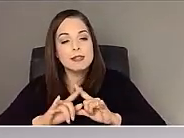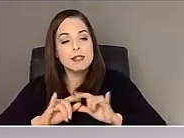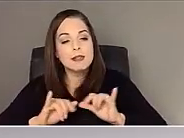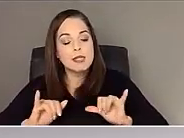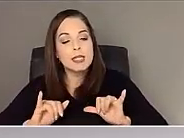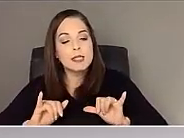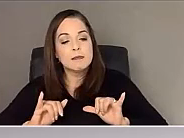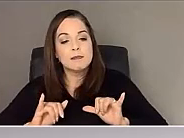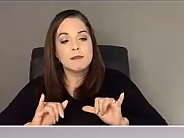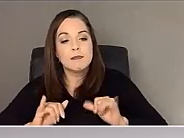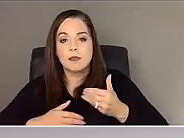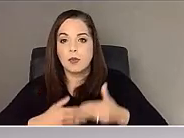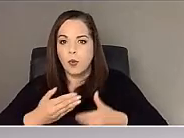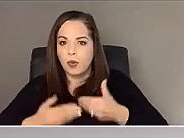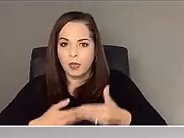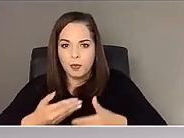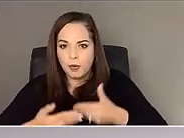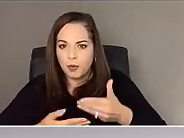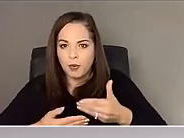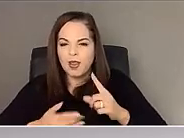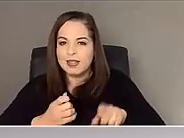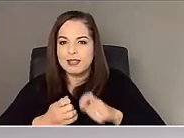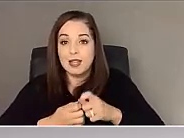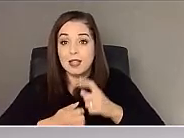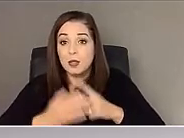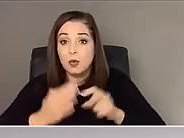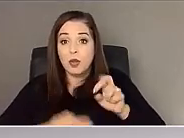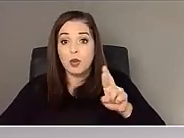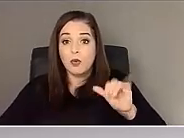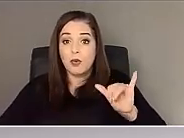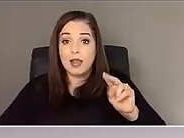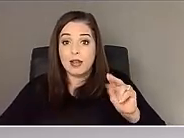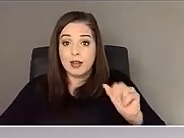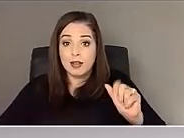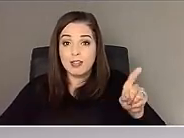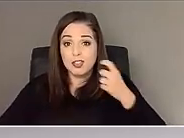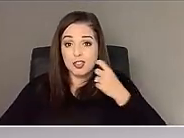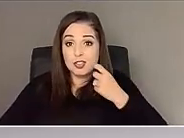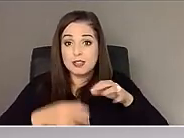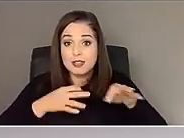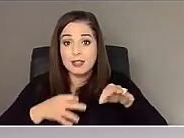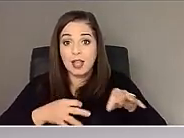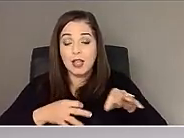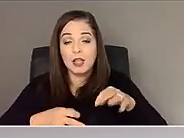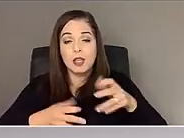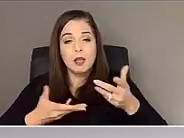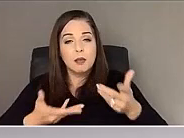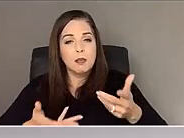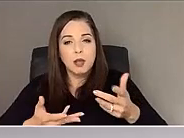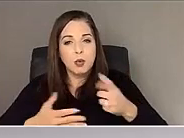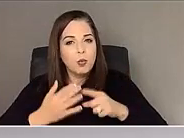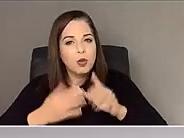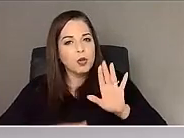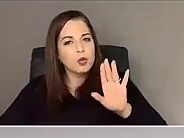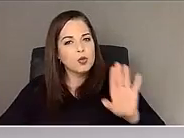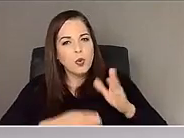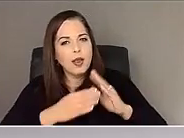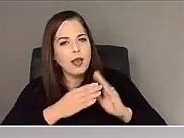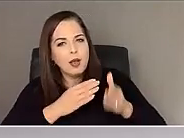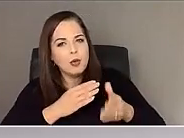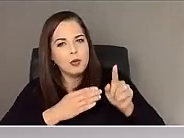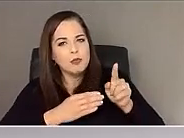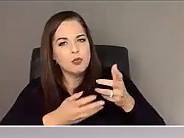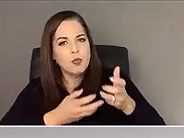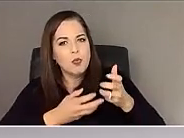and what exactly what Raina is saying of, but what, what are your outcomes that you want?